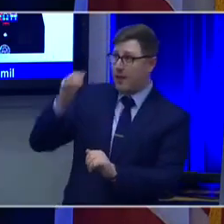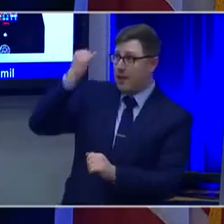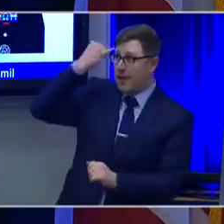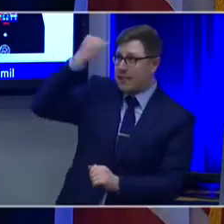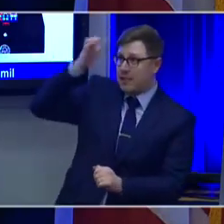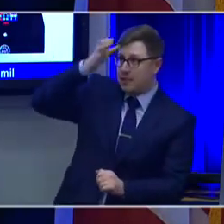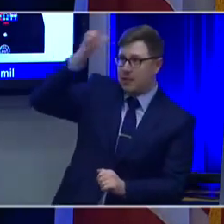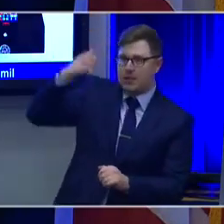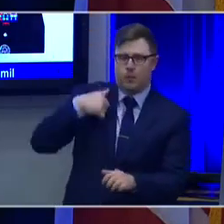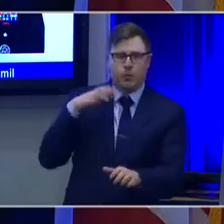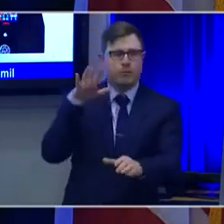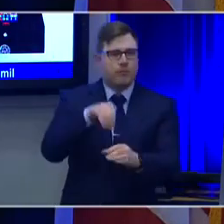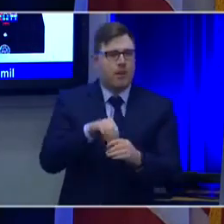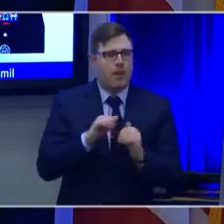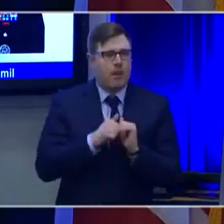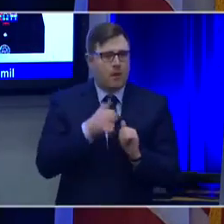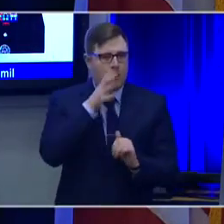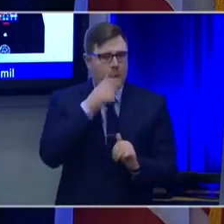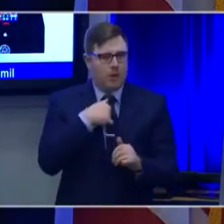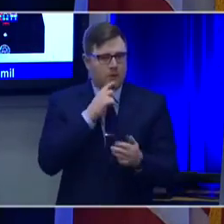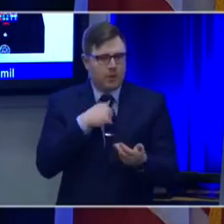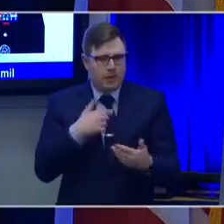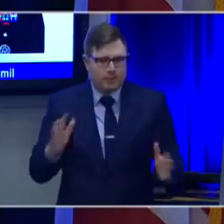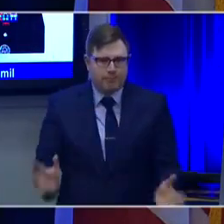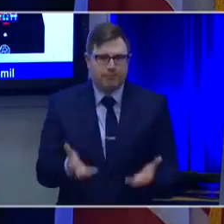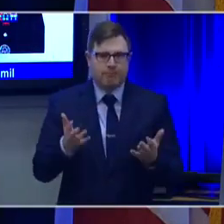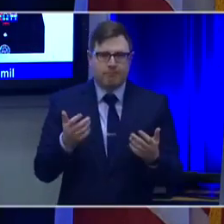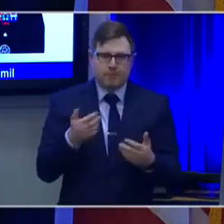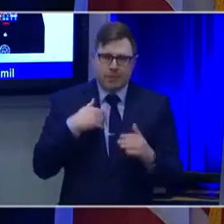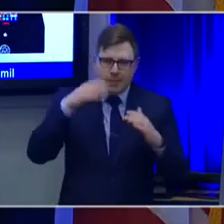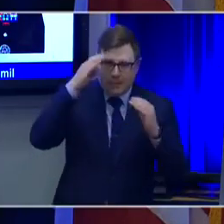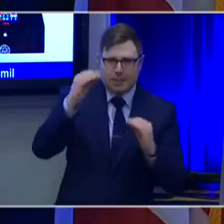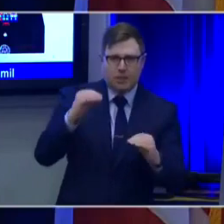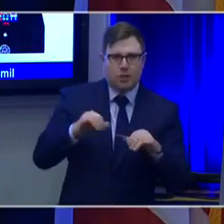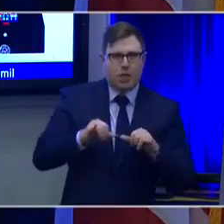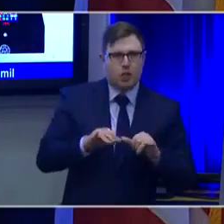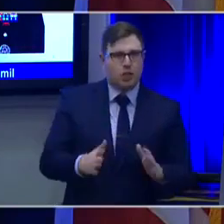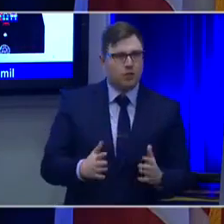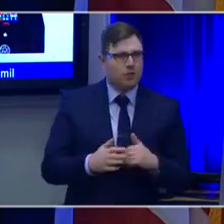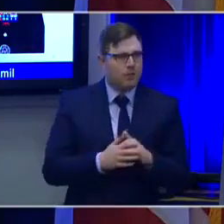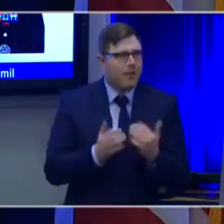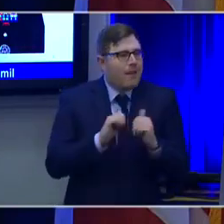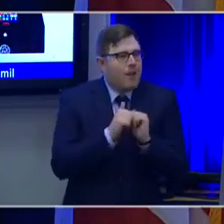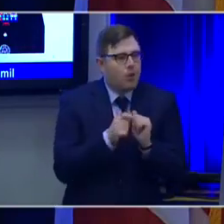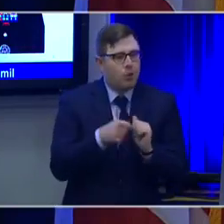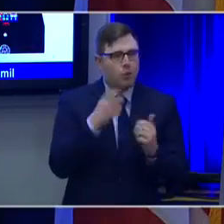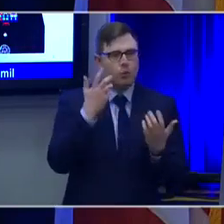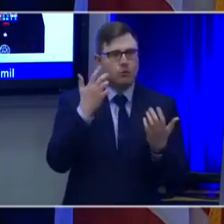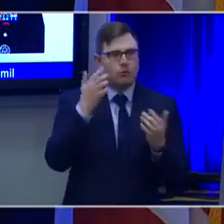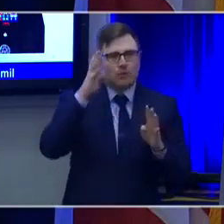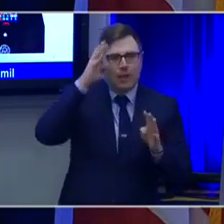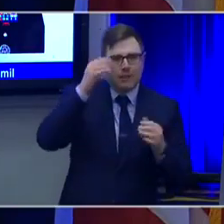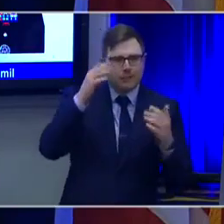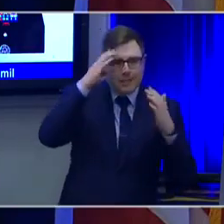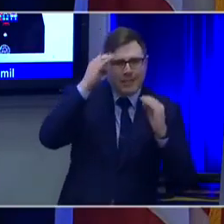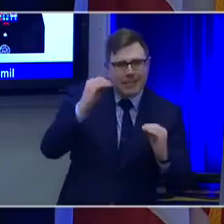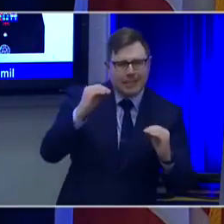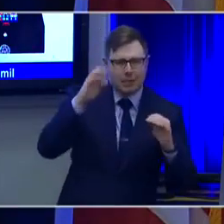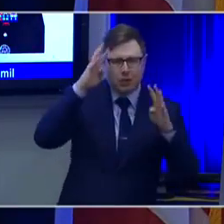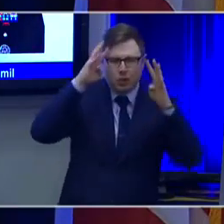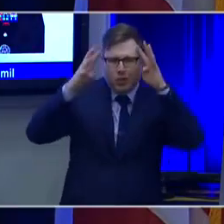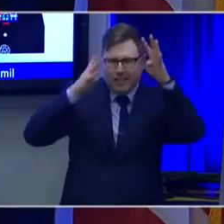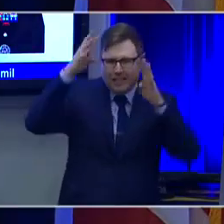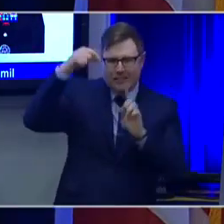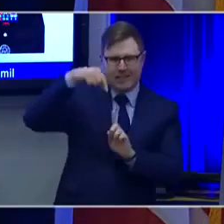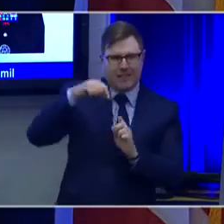engineers. But that's really tough. How do you encourage creativity? How do you teach creativity?